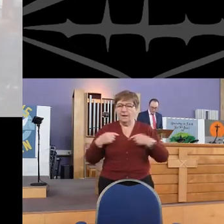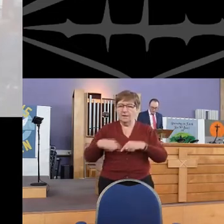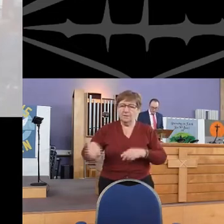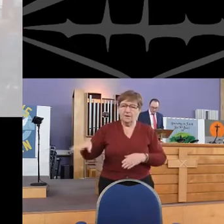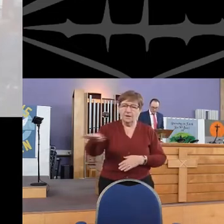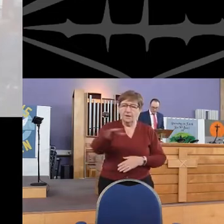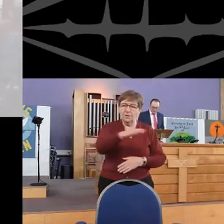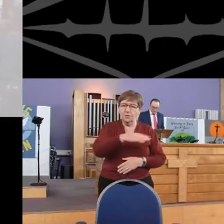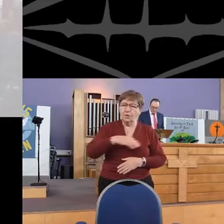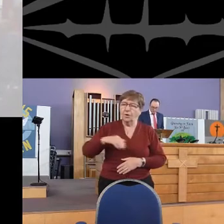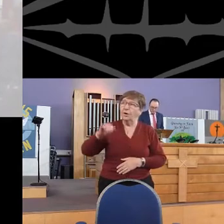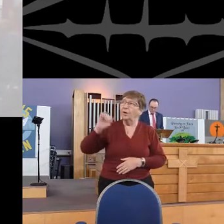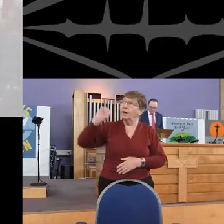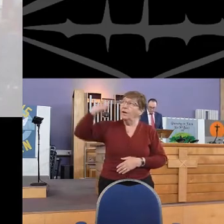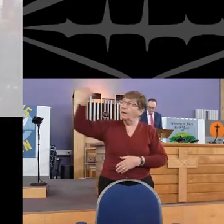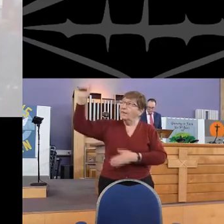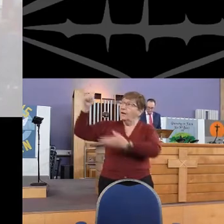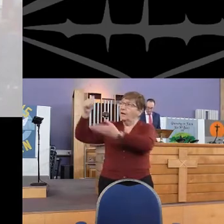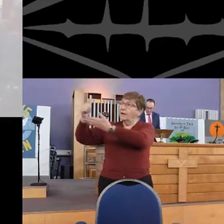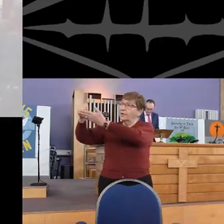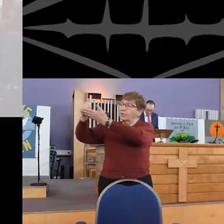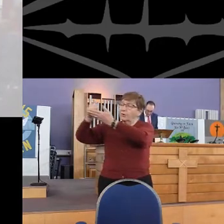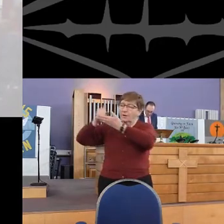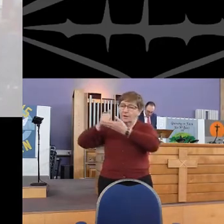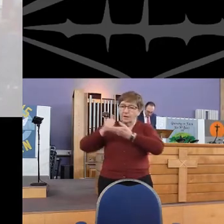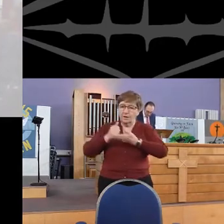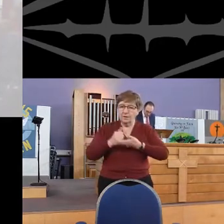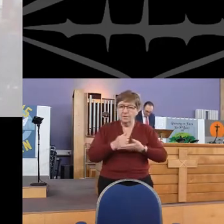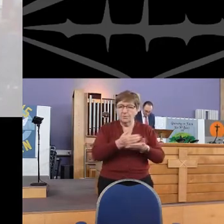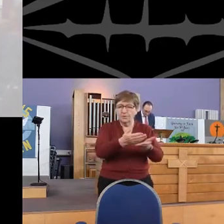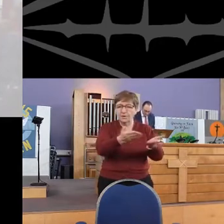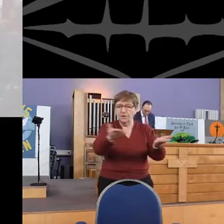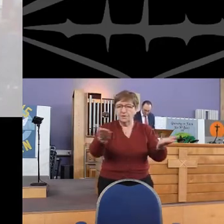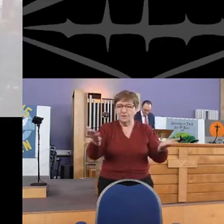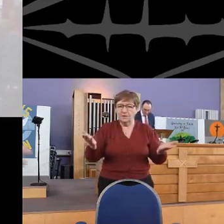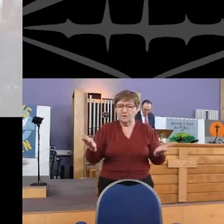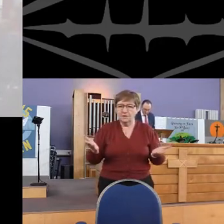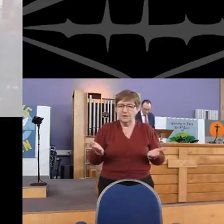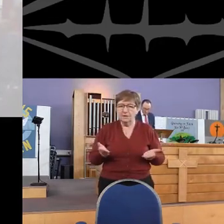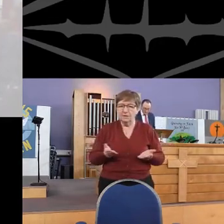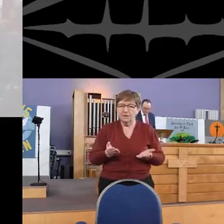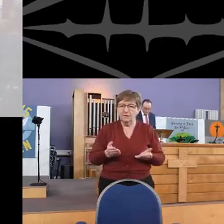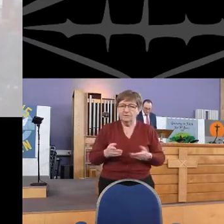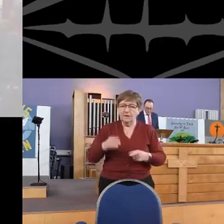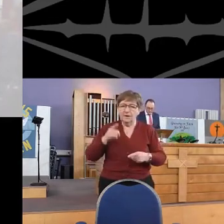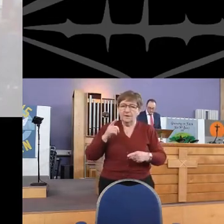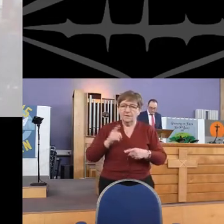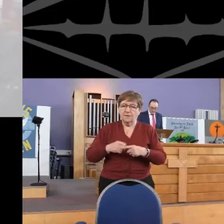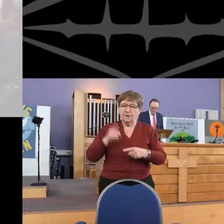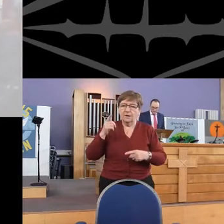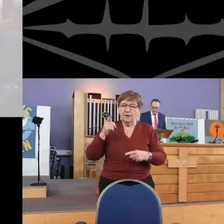let alone my life redeem.